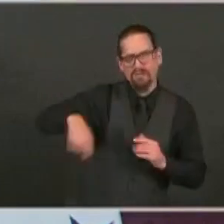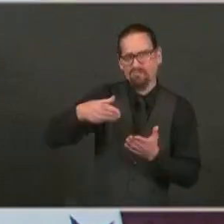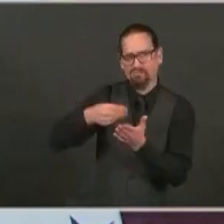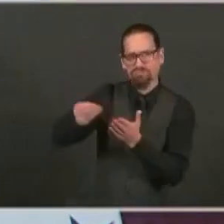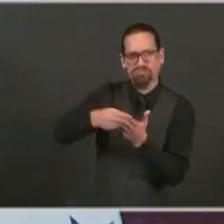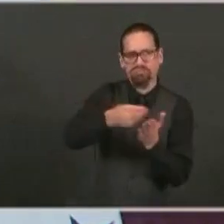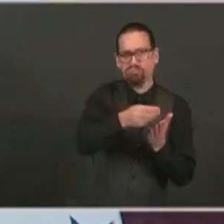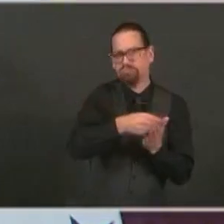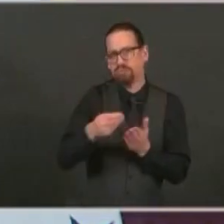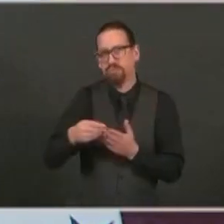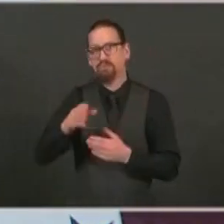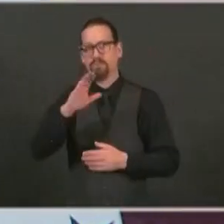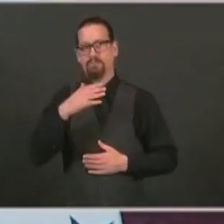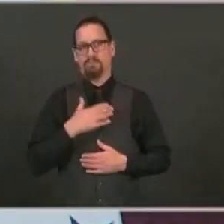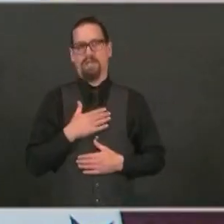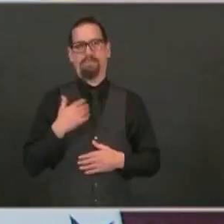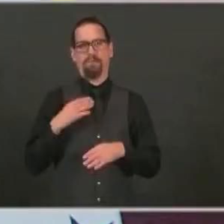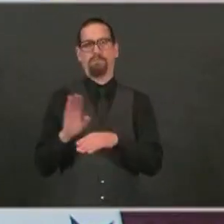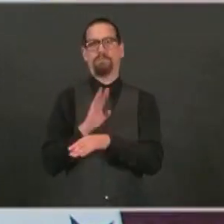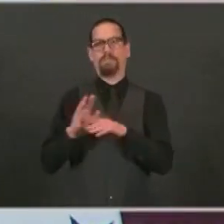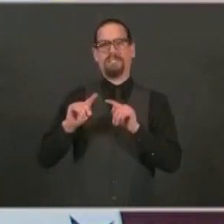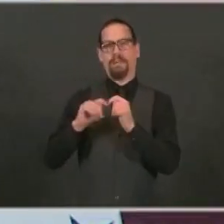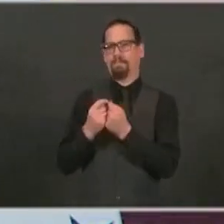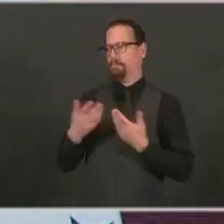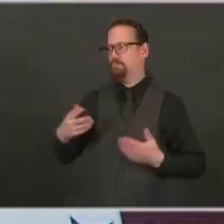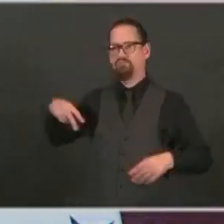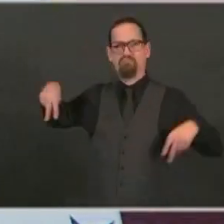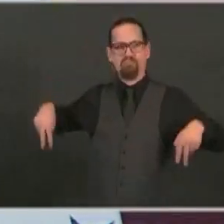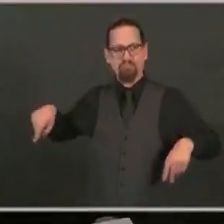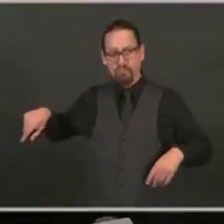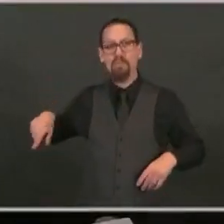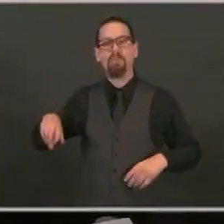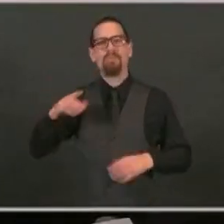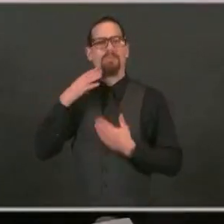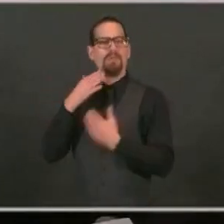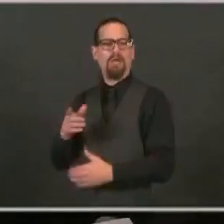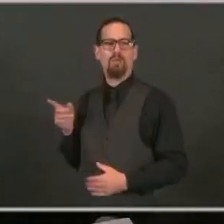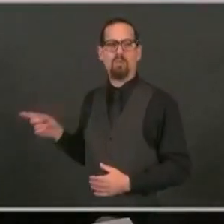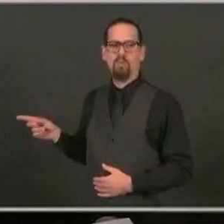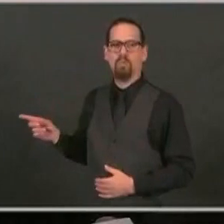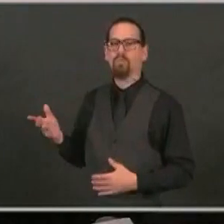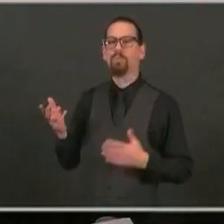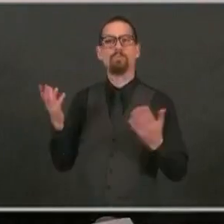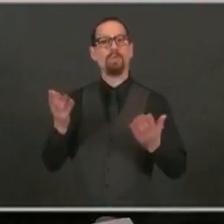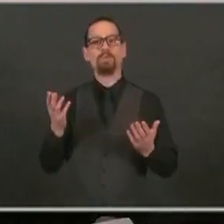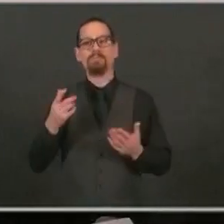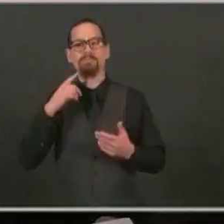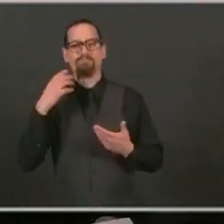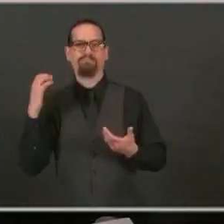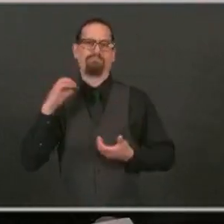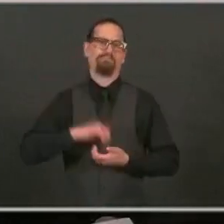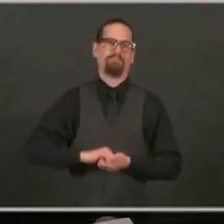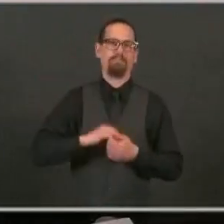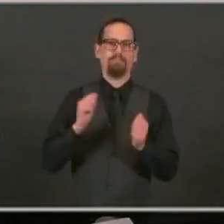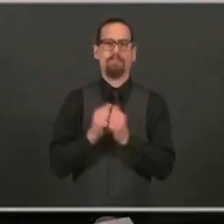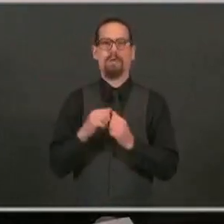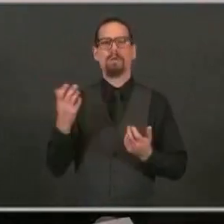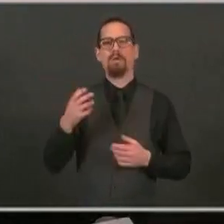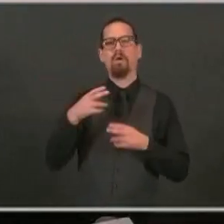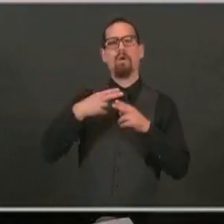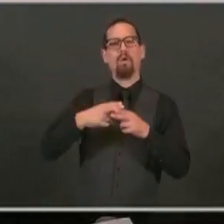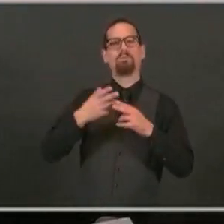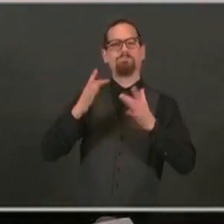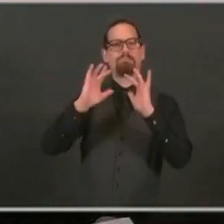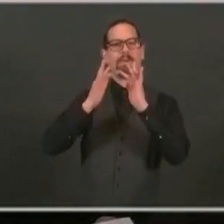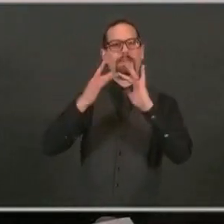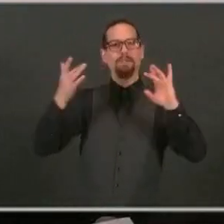team, and I want to say thank you to the Commerce Secretary, has partnered with shoplocalrhodeisland.com. It's an online